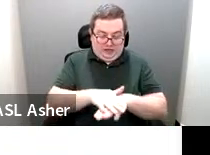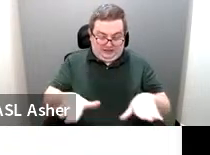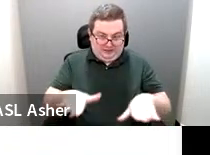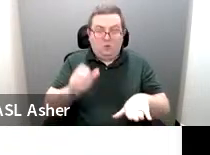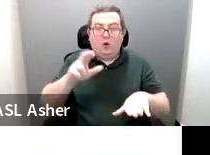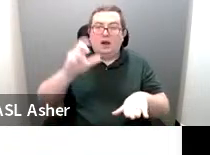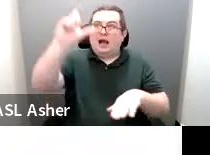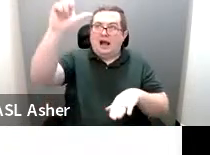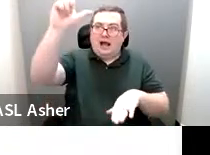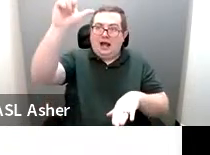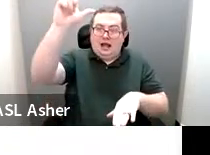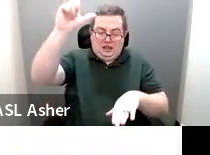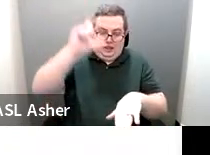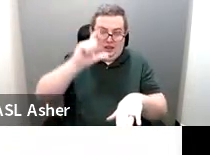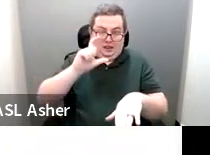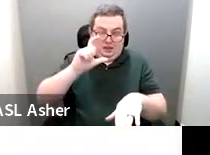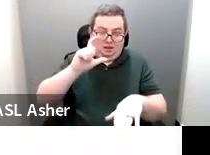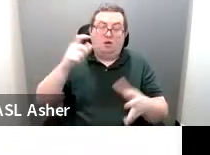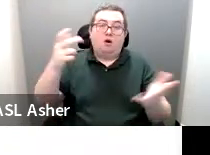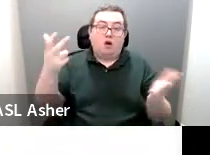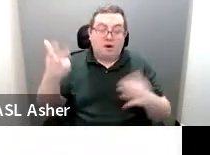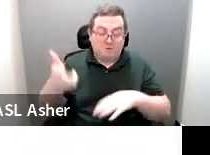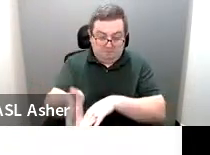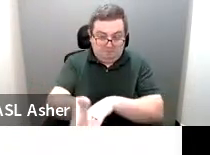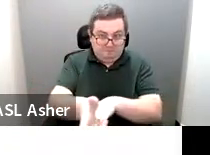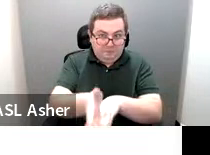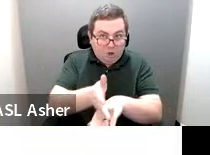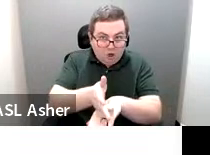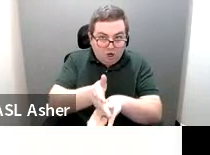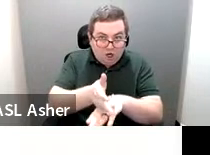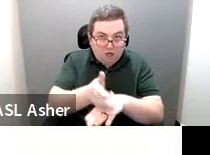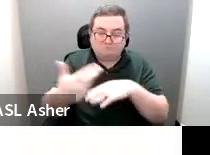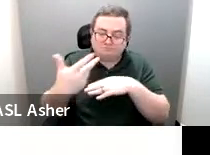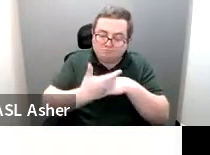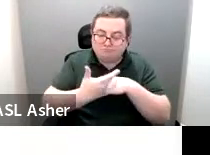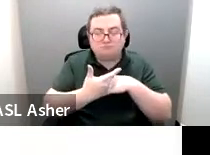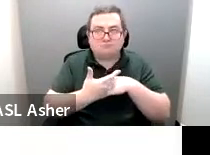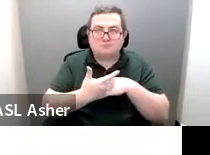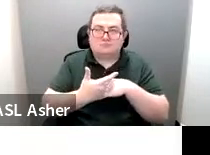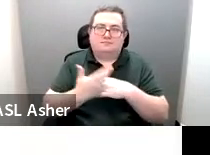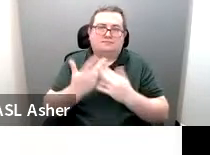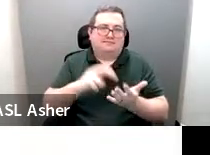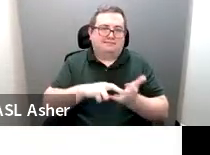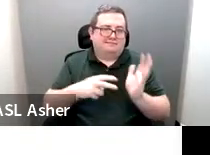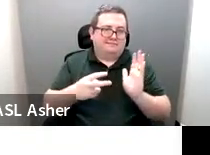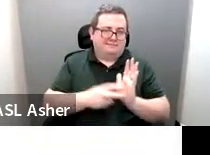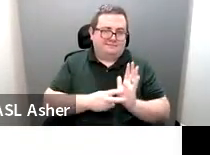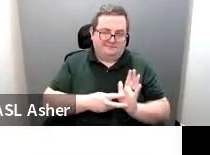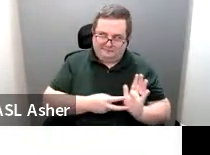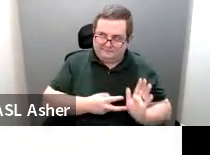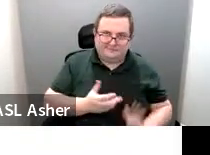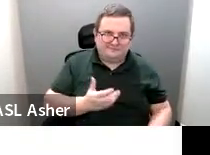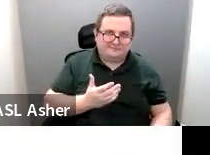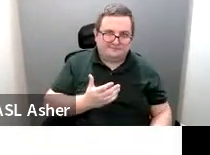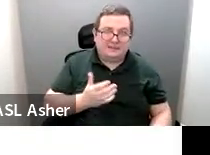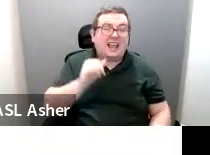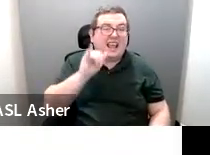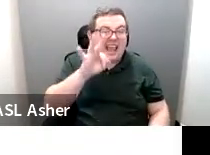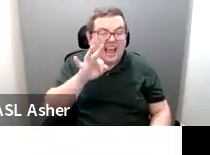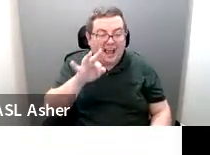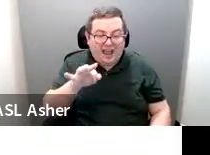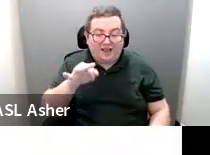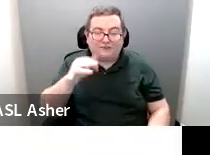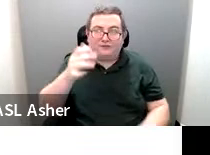sign, then if a vehicle is parked in that space, one, you would not know that it was an